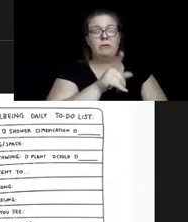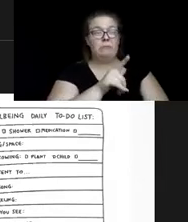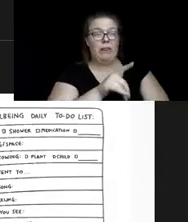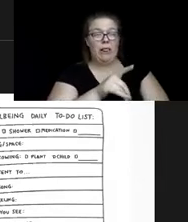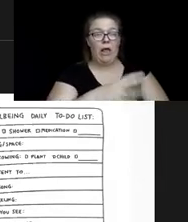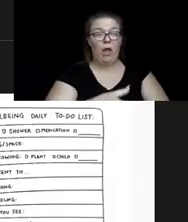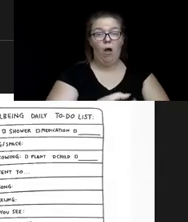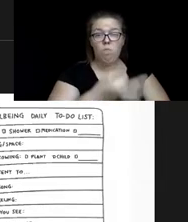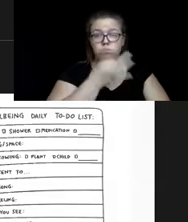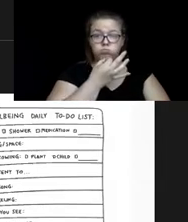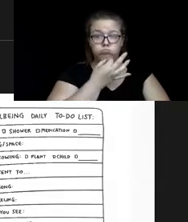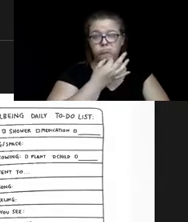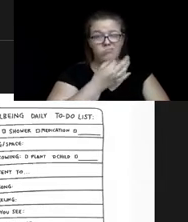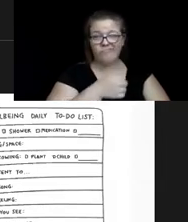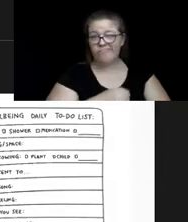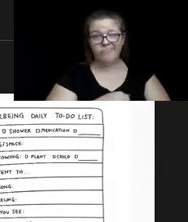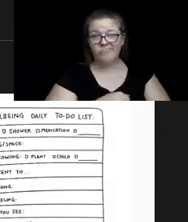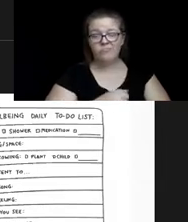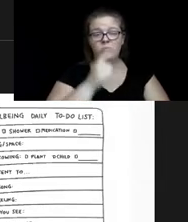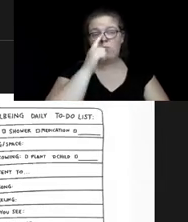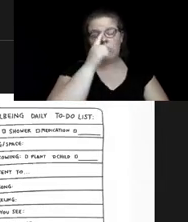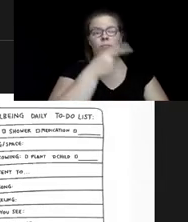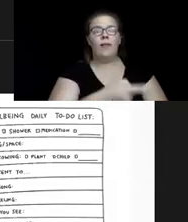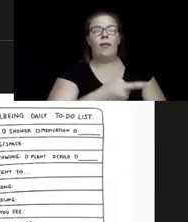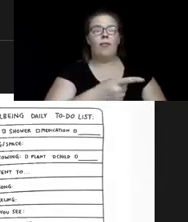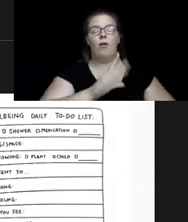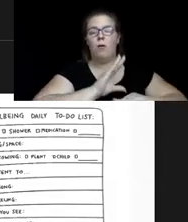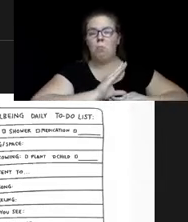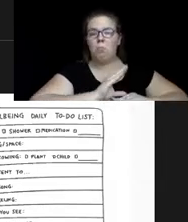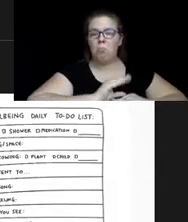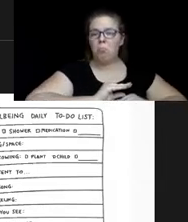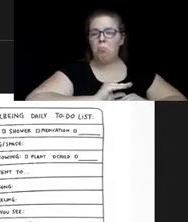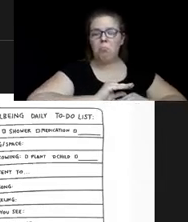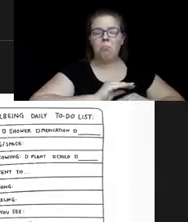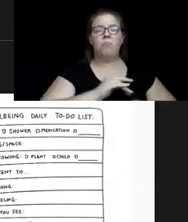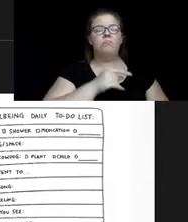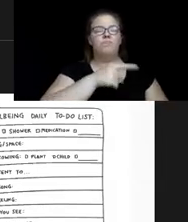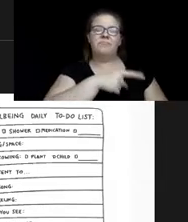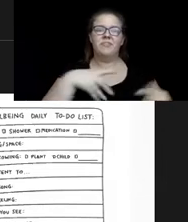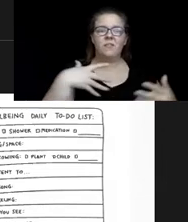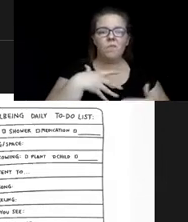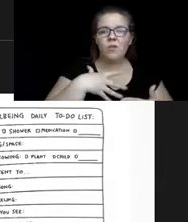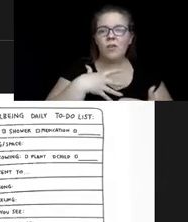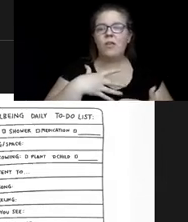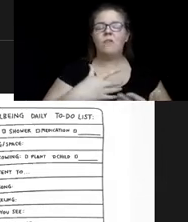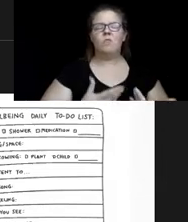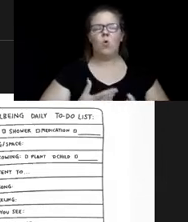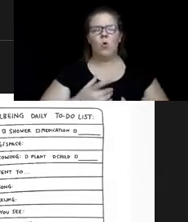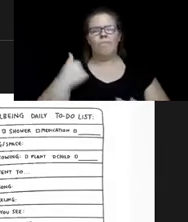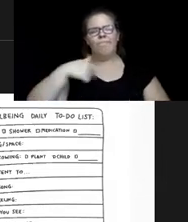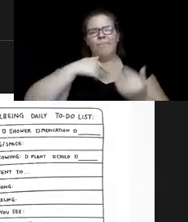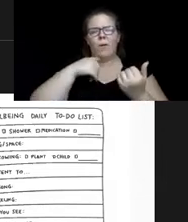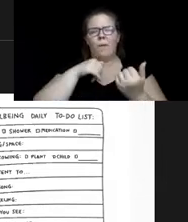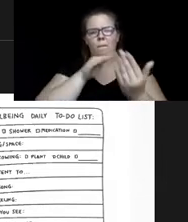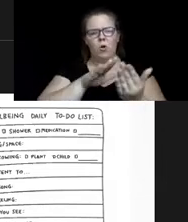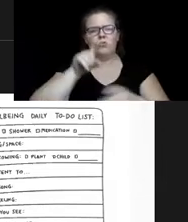the technology. So there's an issue of the lack of confidence, you know, fear about using it. So I think our approach has to be twofold